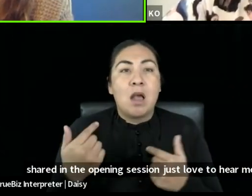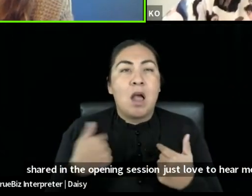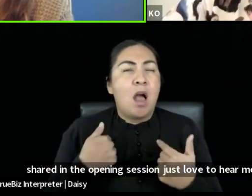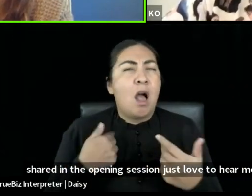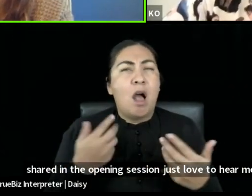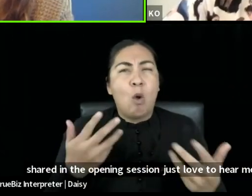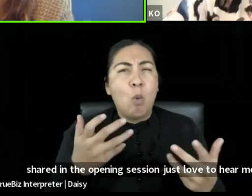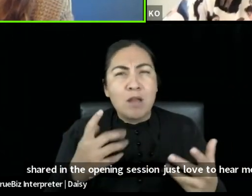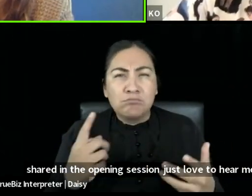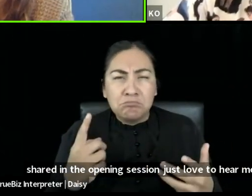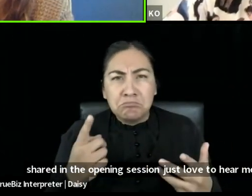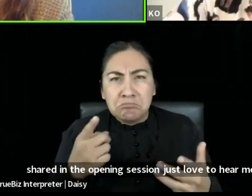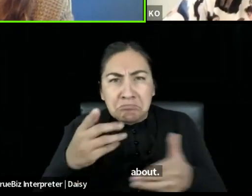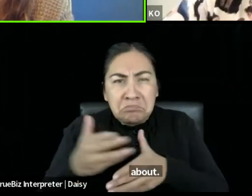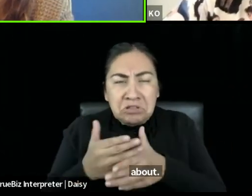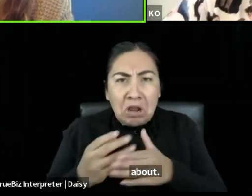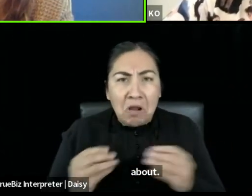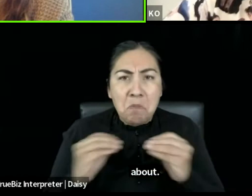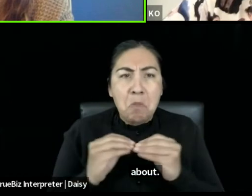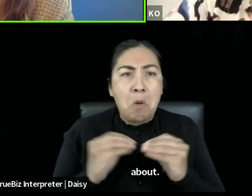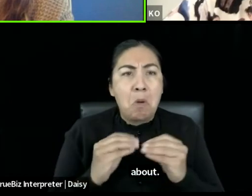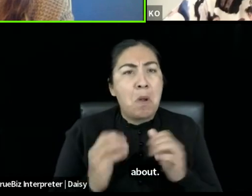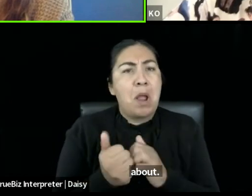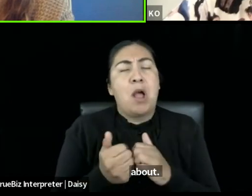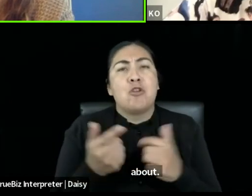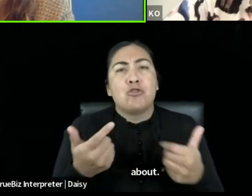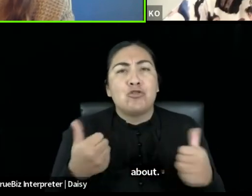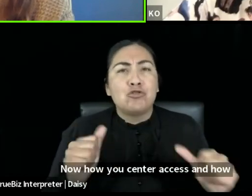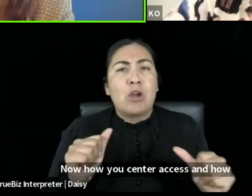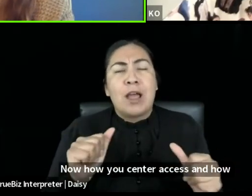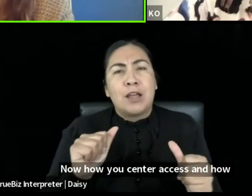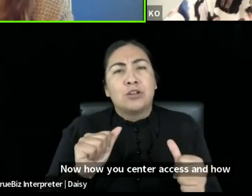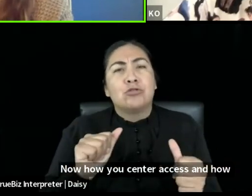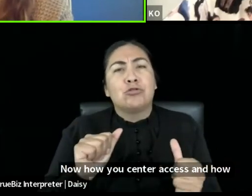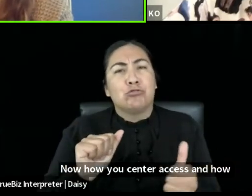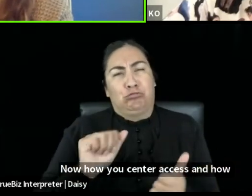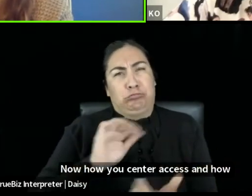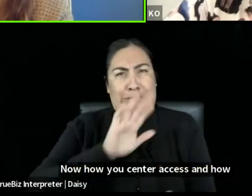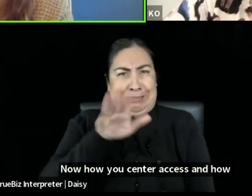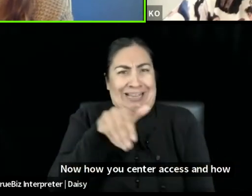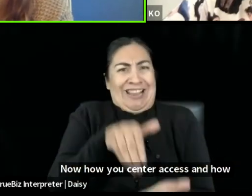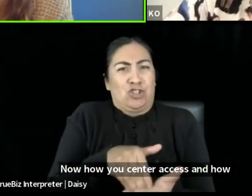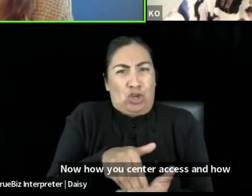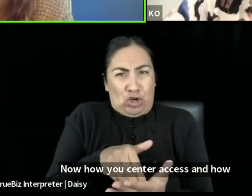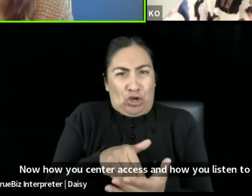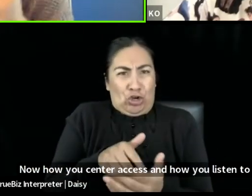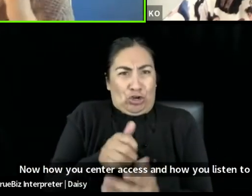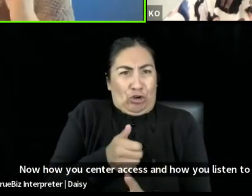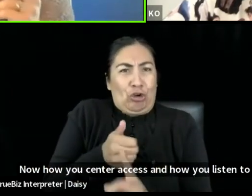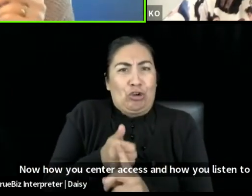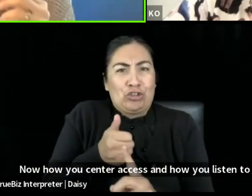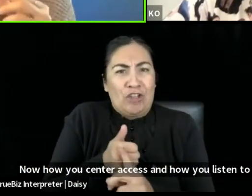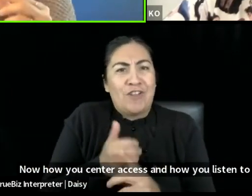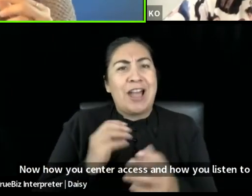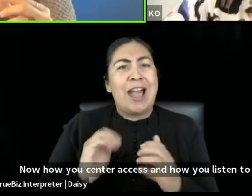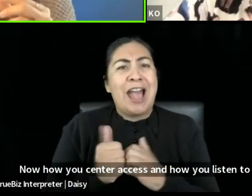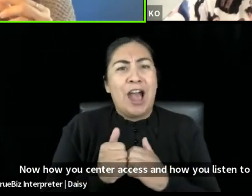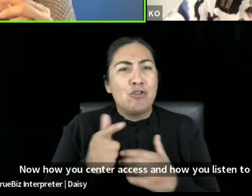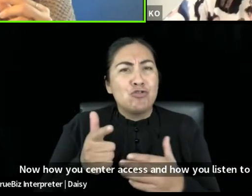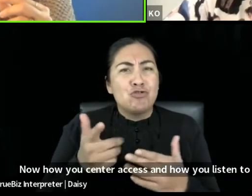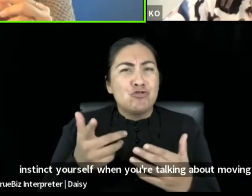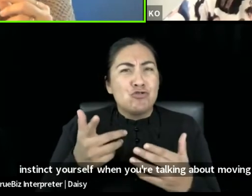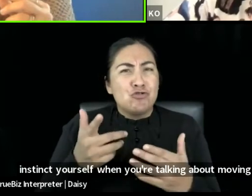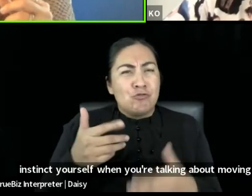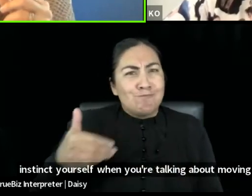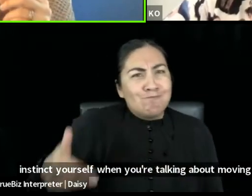now how you center access and how you listen to that instinct yourself when you're talking about moving into the lighter parts of that